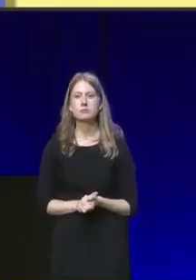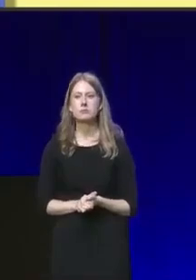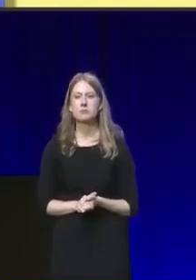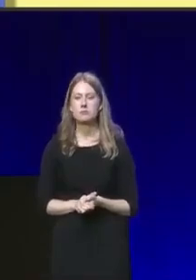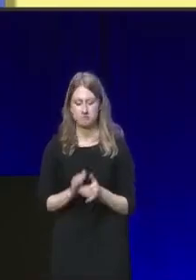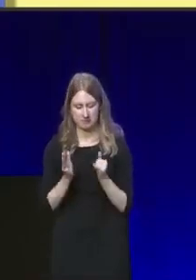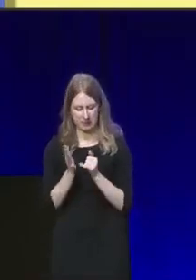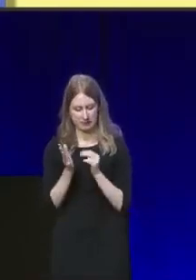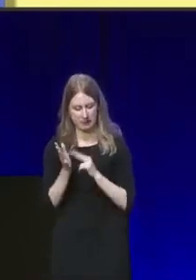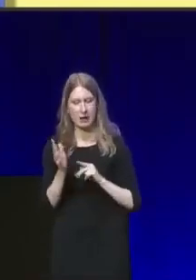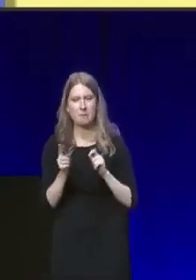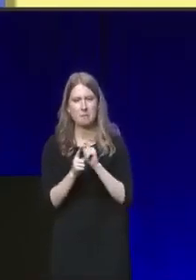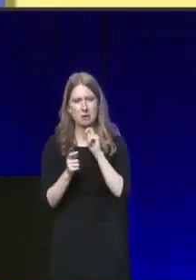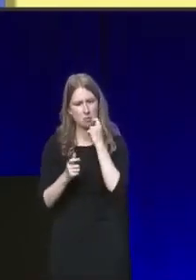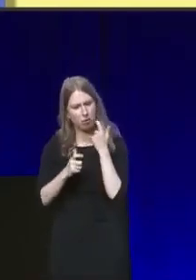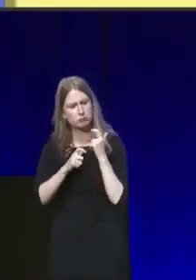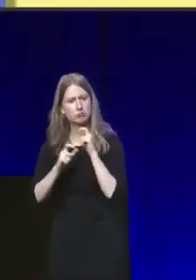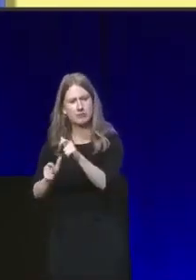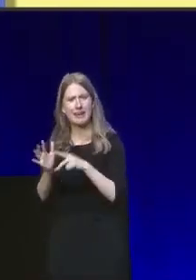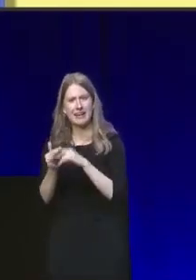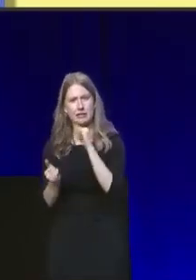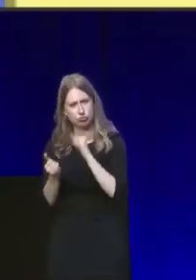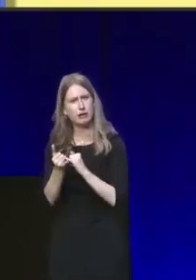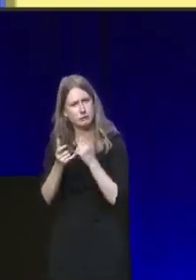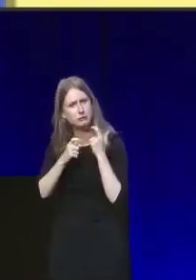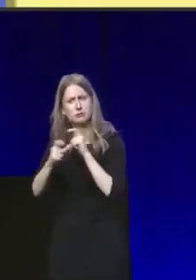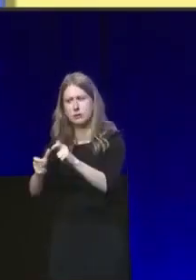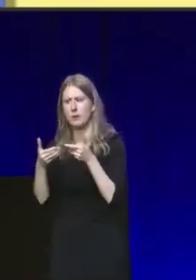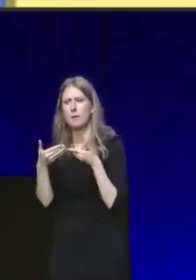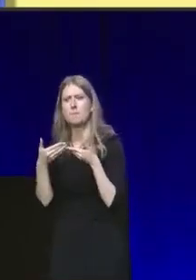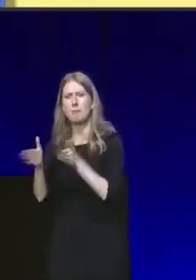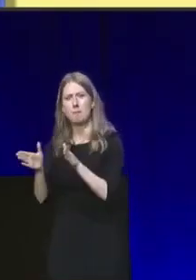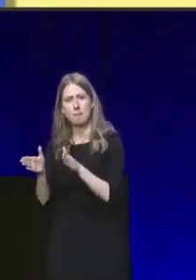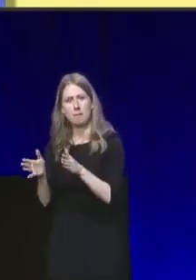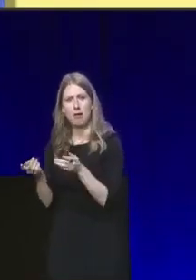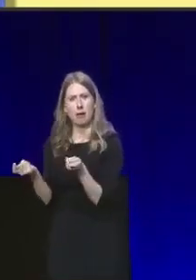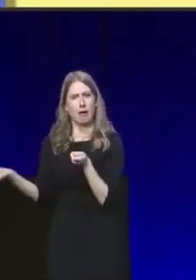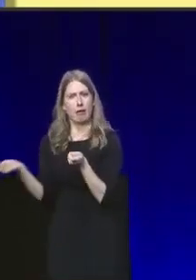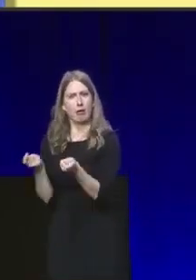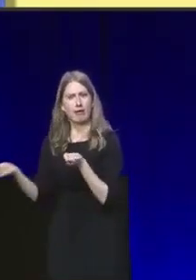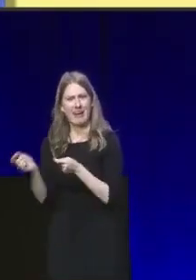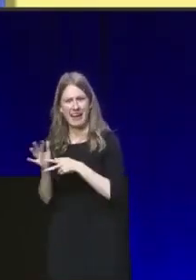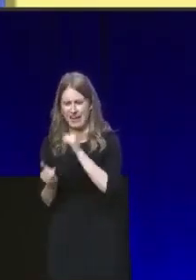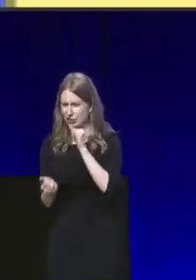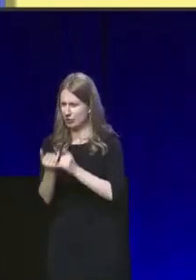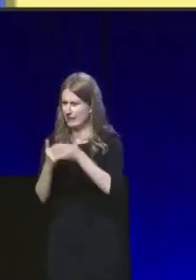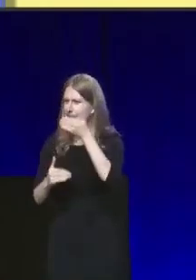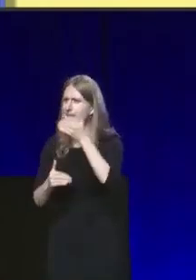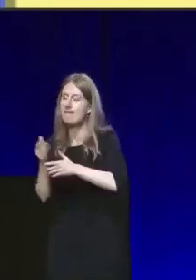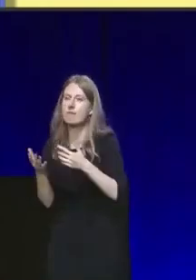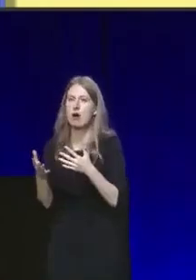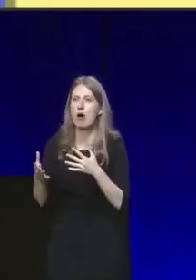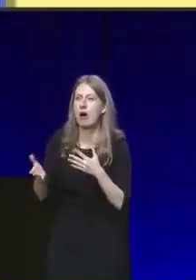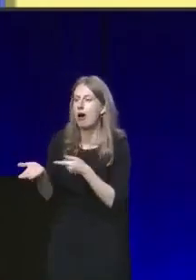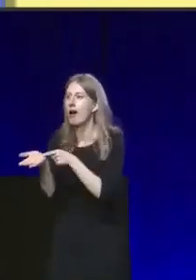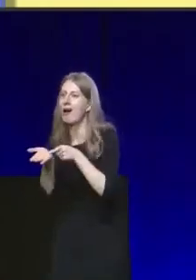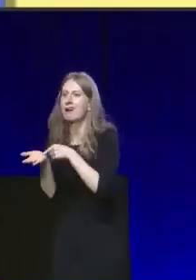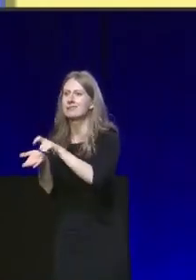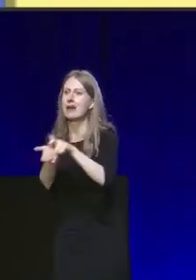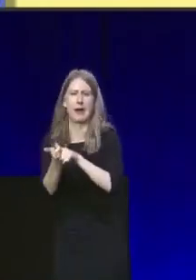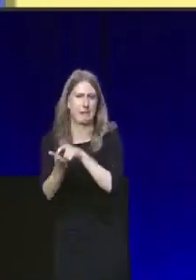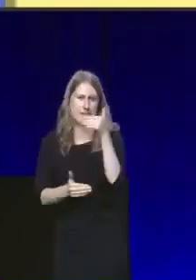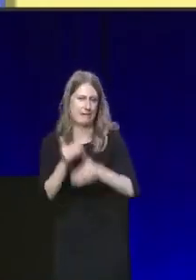The SNP will keep the National Health Service in public hands. Our NHS will never be up for sale.